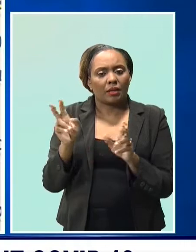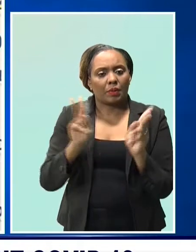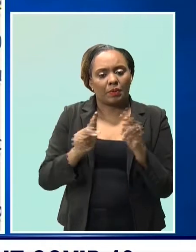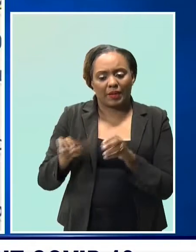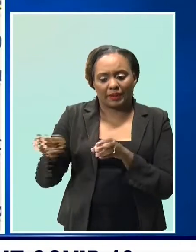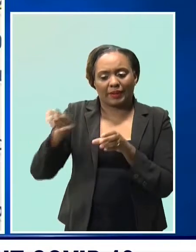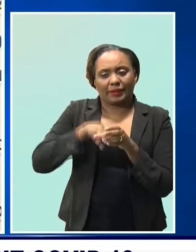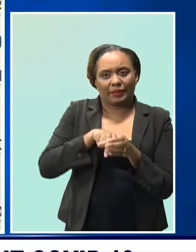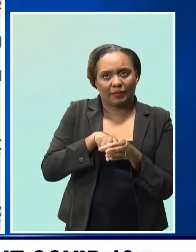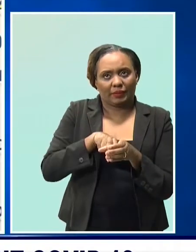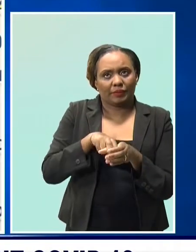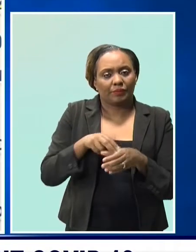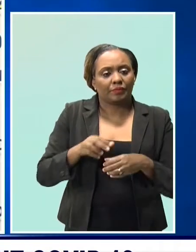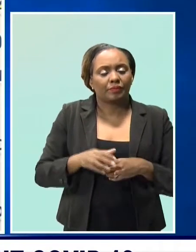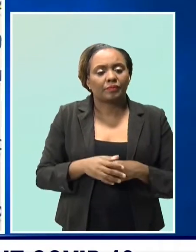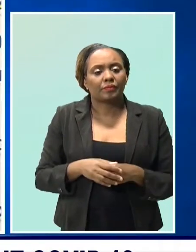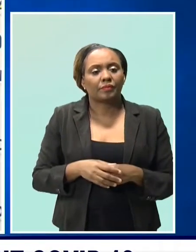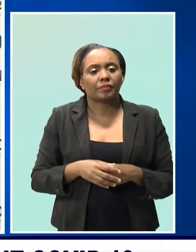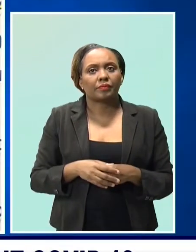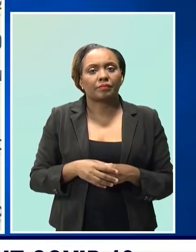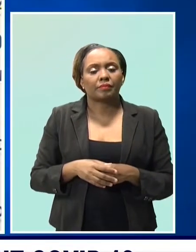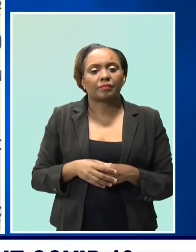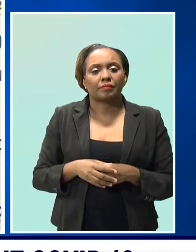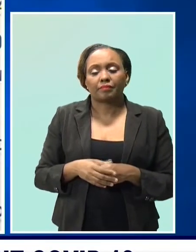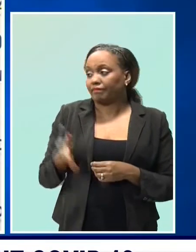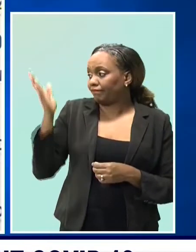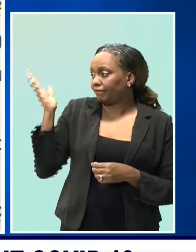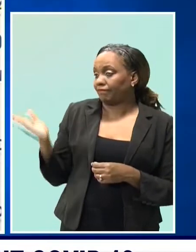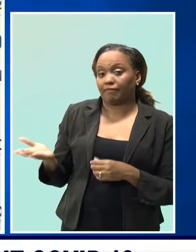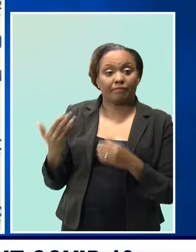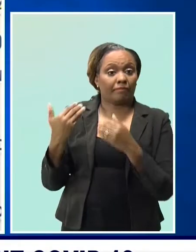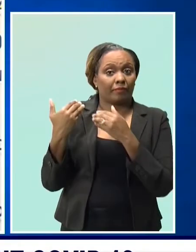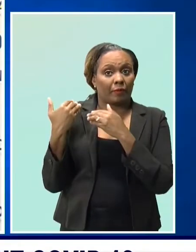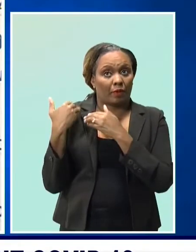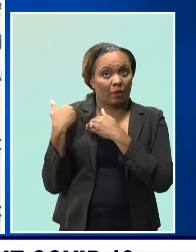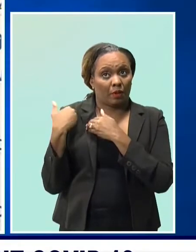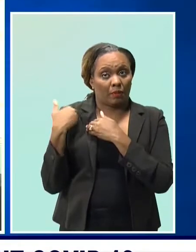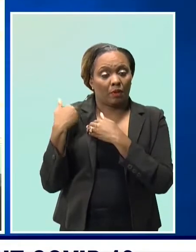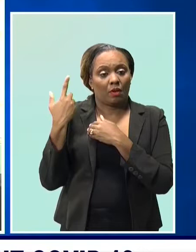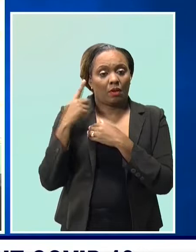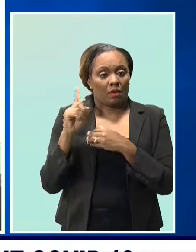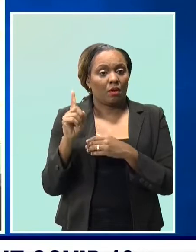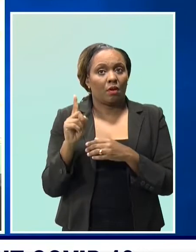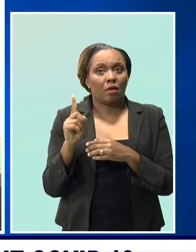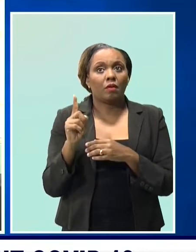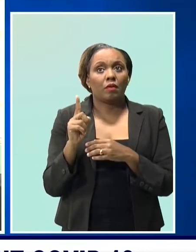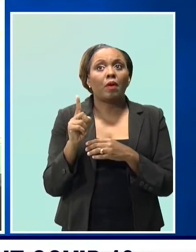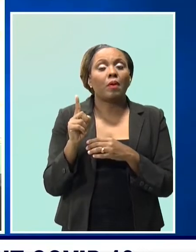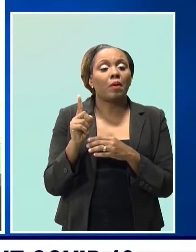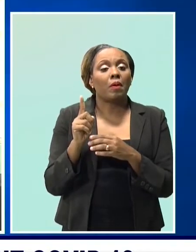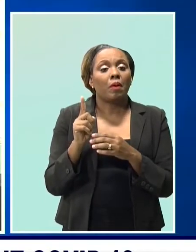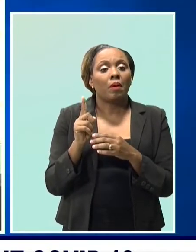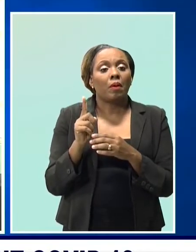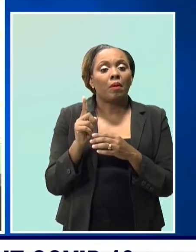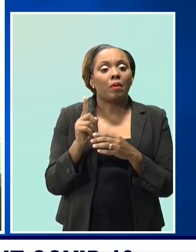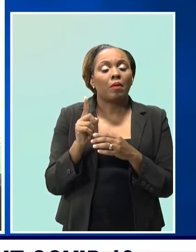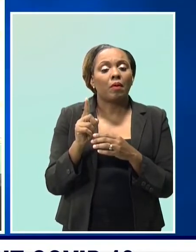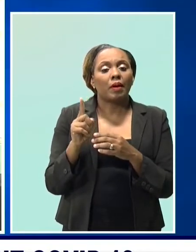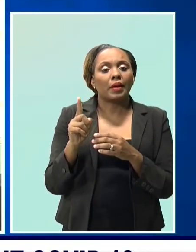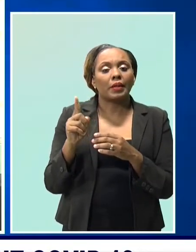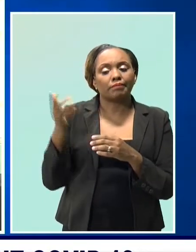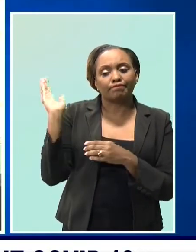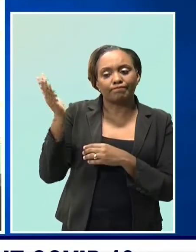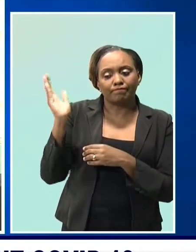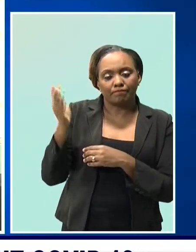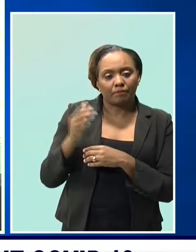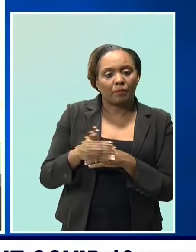Officer of Health with responsibility for ports of entry, Dr. Monohar Singh, conducted a sensitization workshop at Pelican